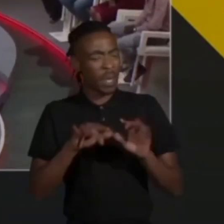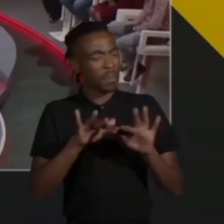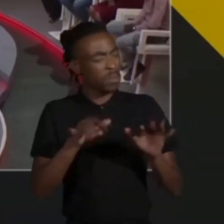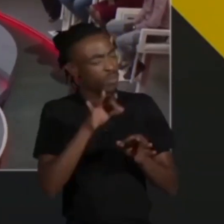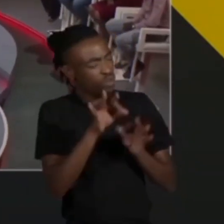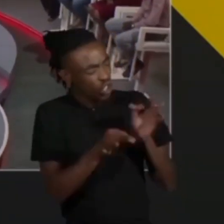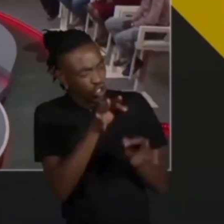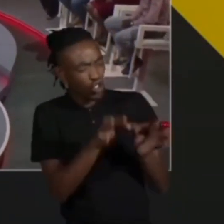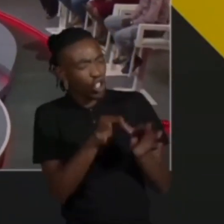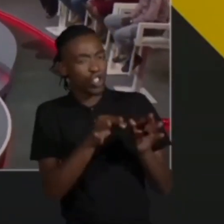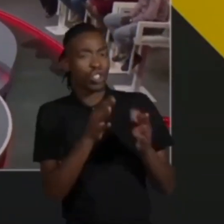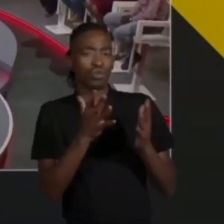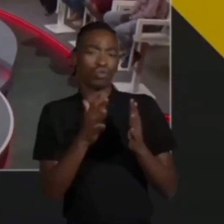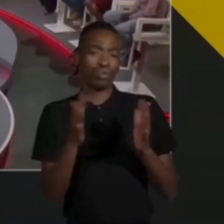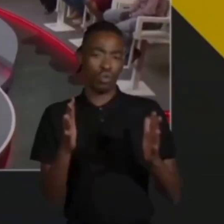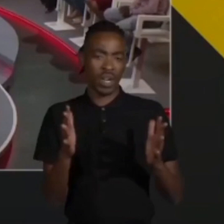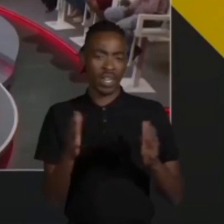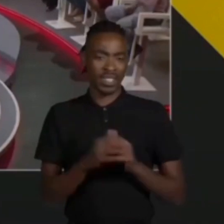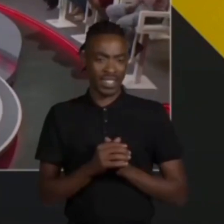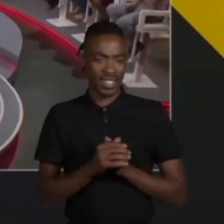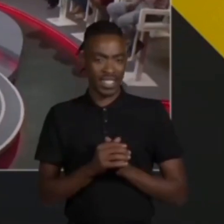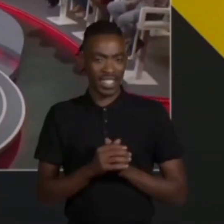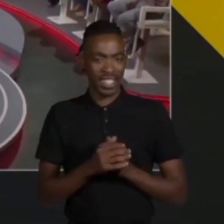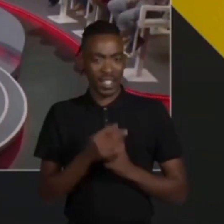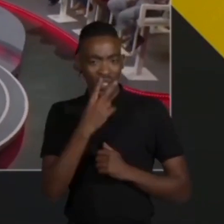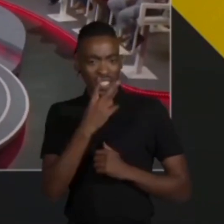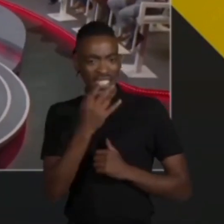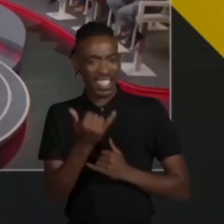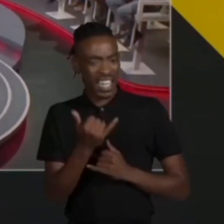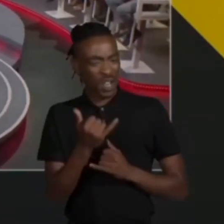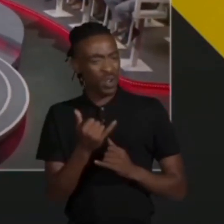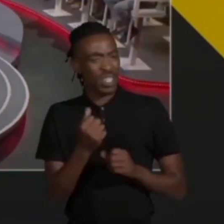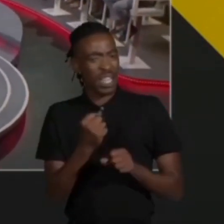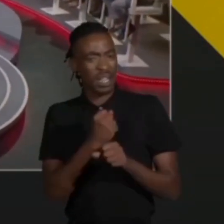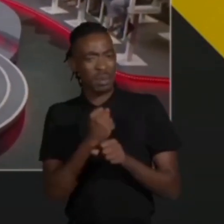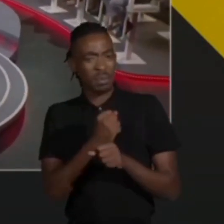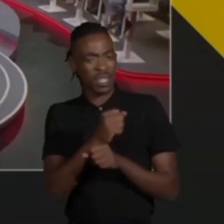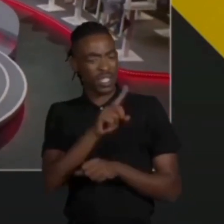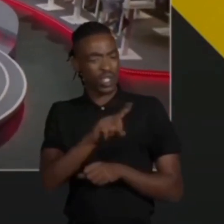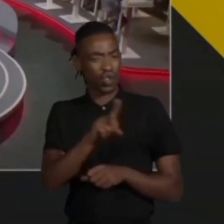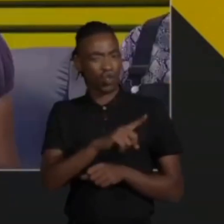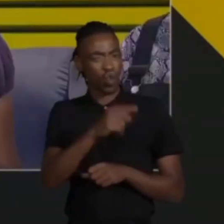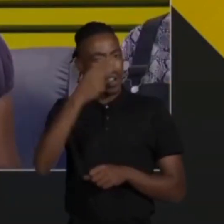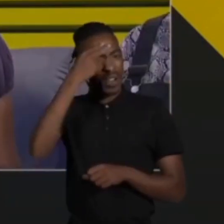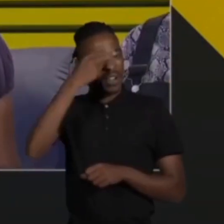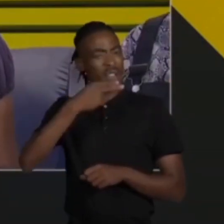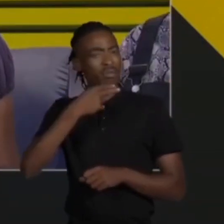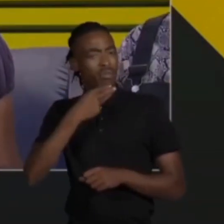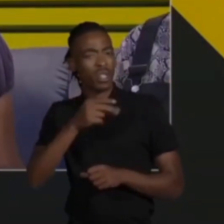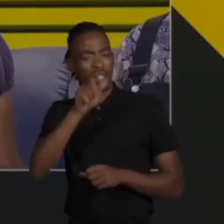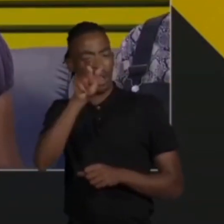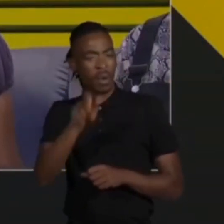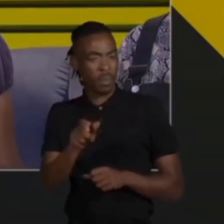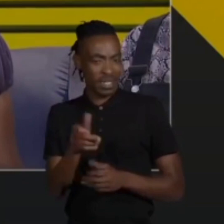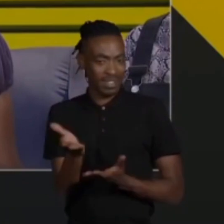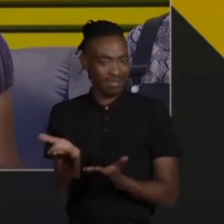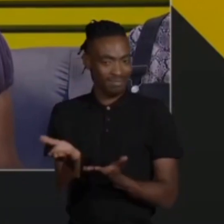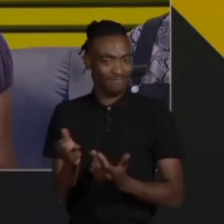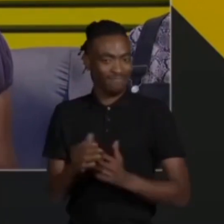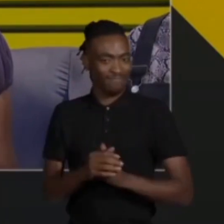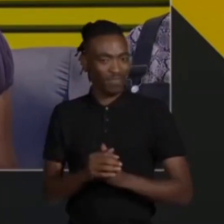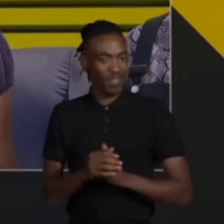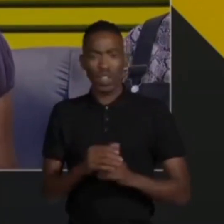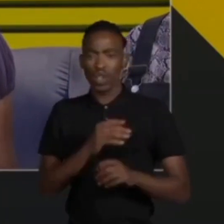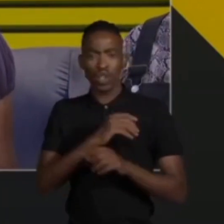now it alienates this christ or god himself and whatever it is that he actually represents and so you